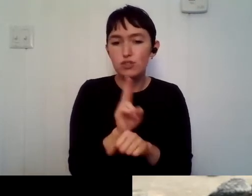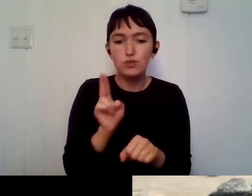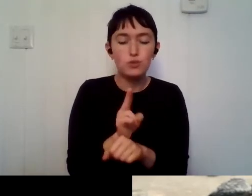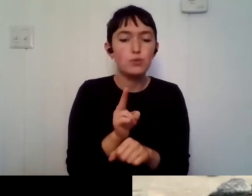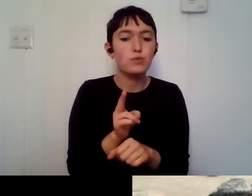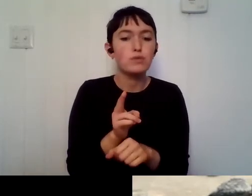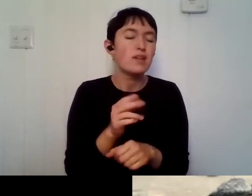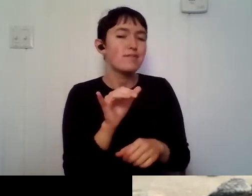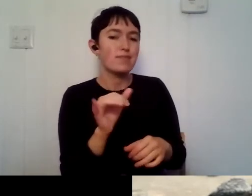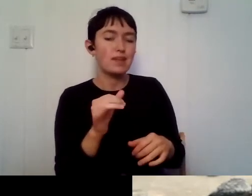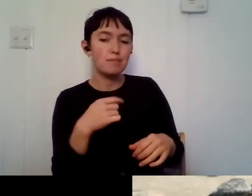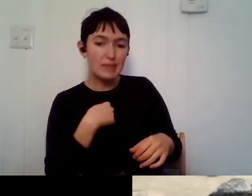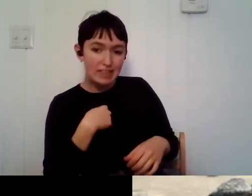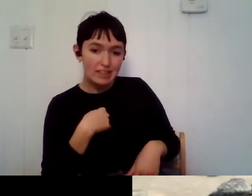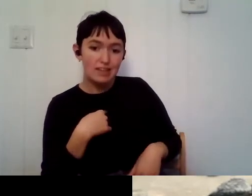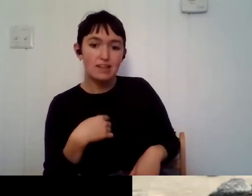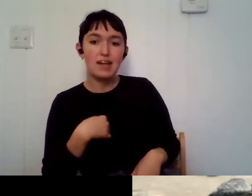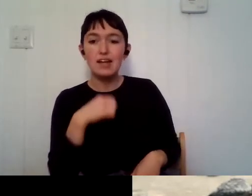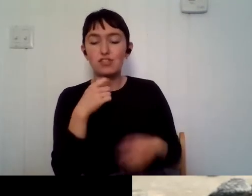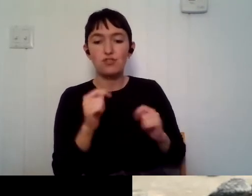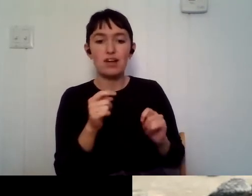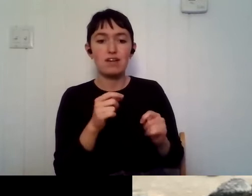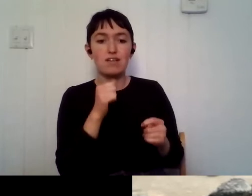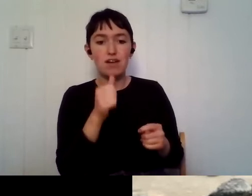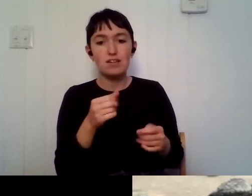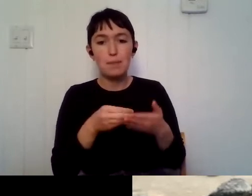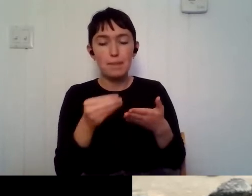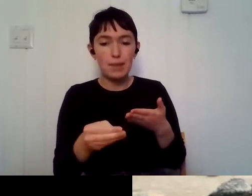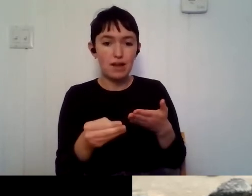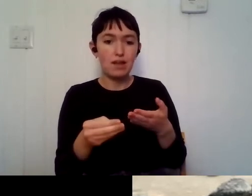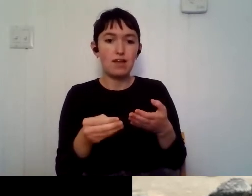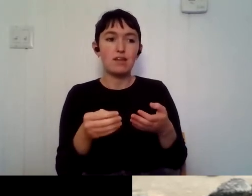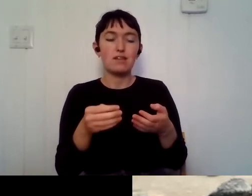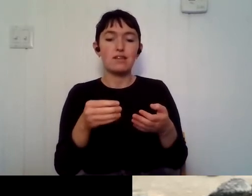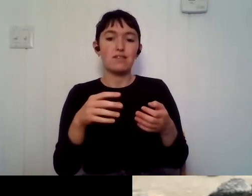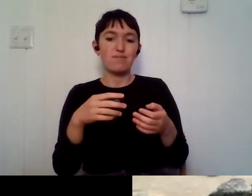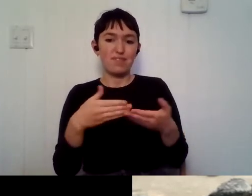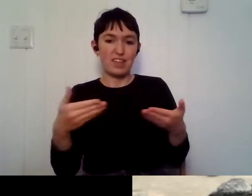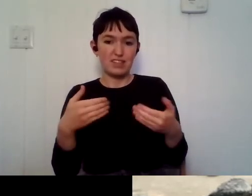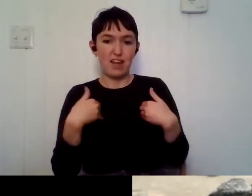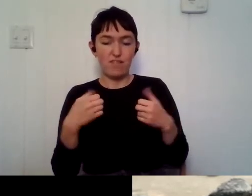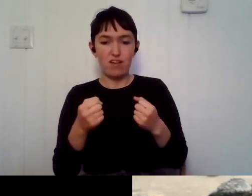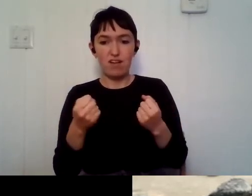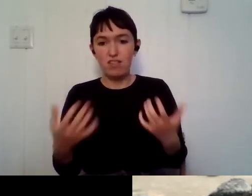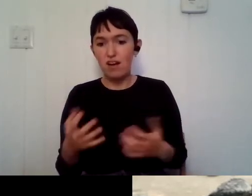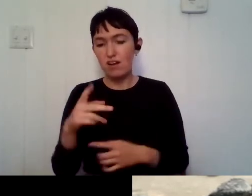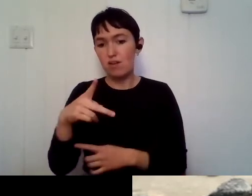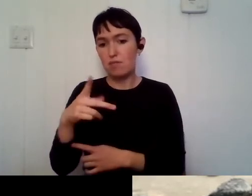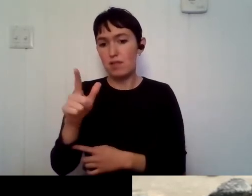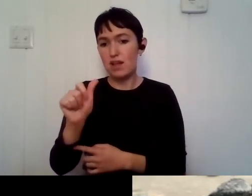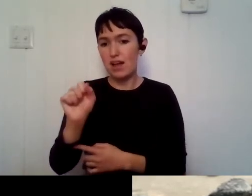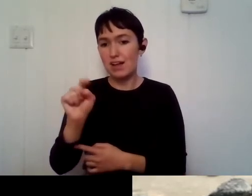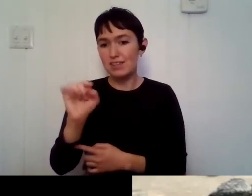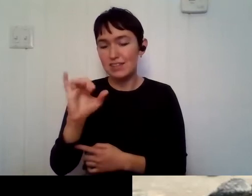food that has more packaging than actual food. Um, so limit, like limit your use and try to